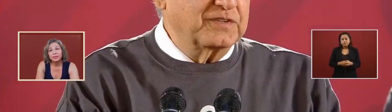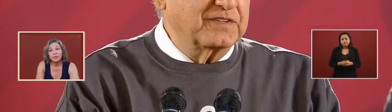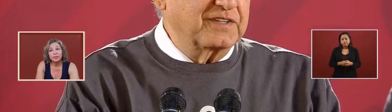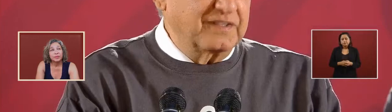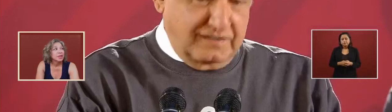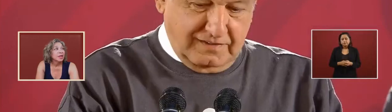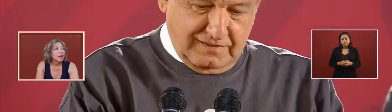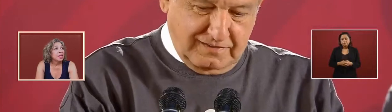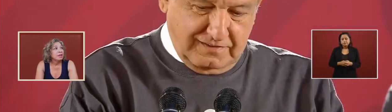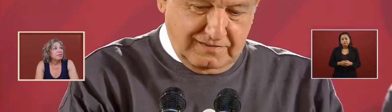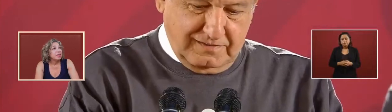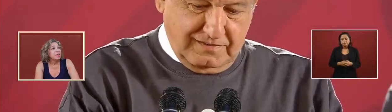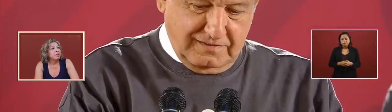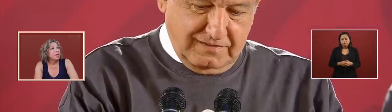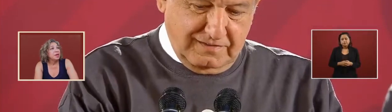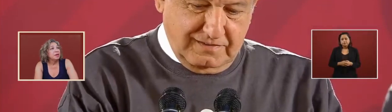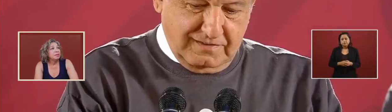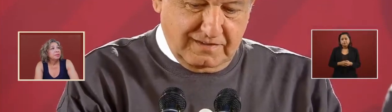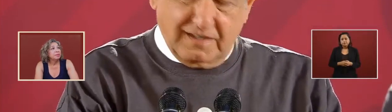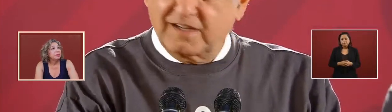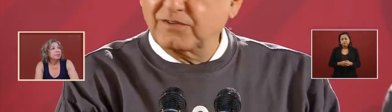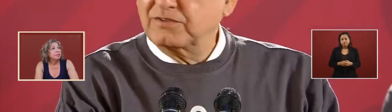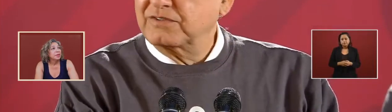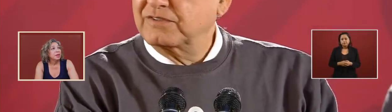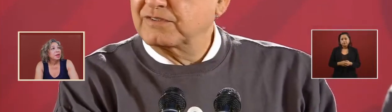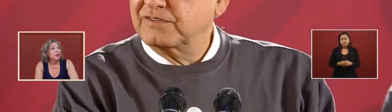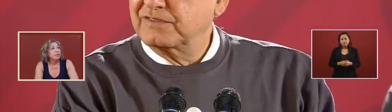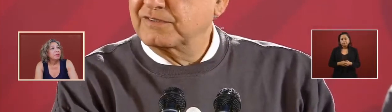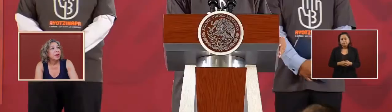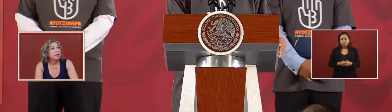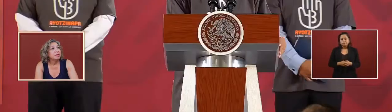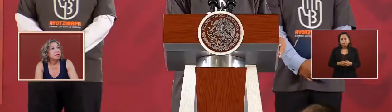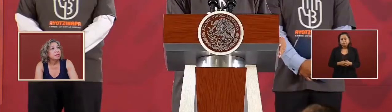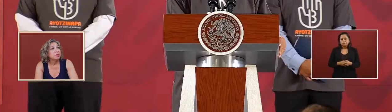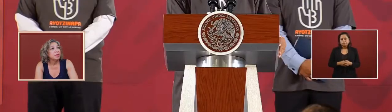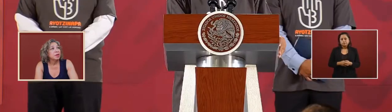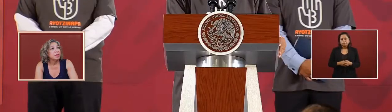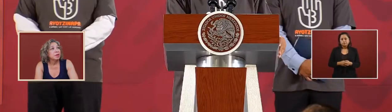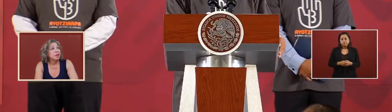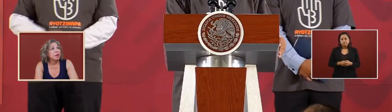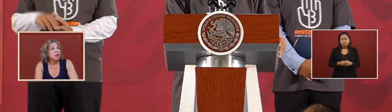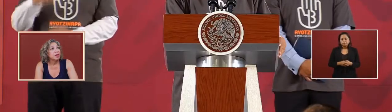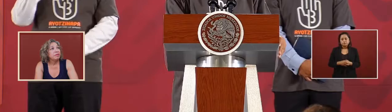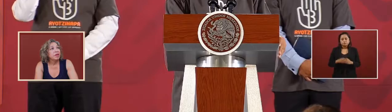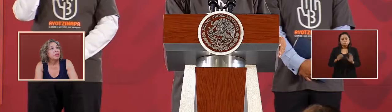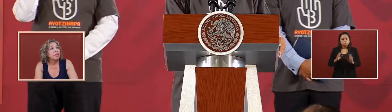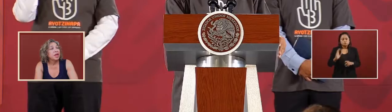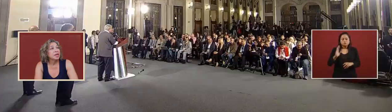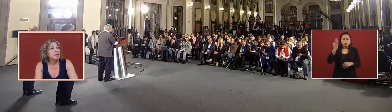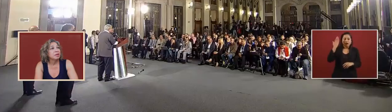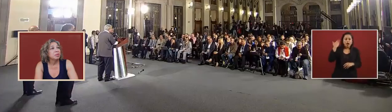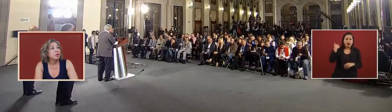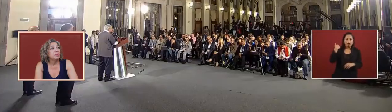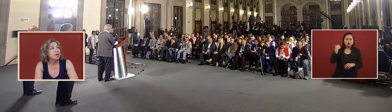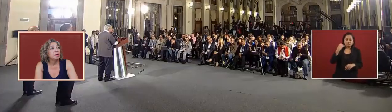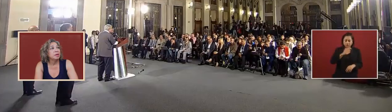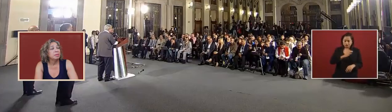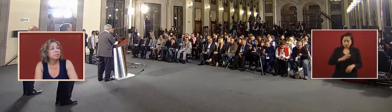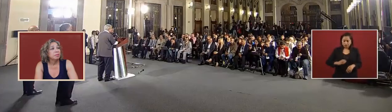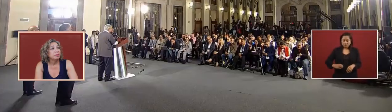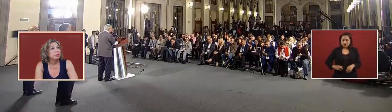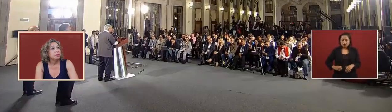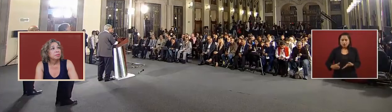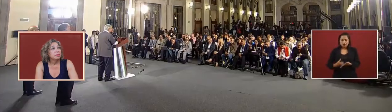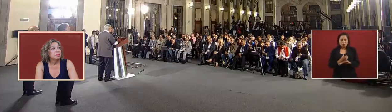if there had been if someone if the other candidate would have won